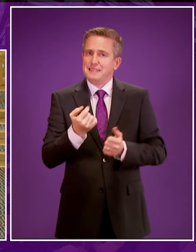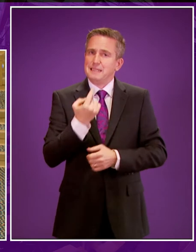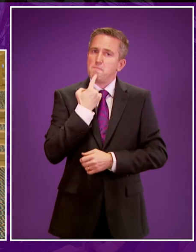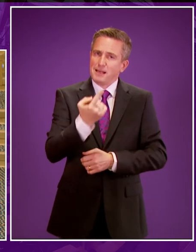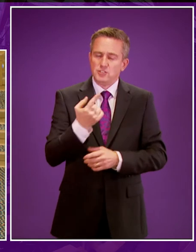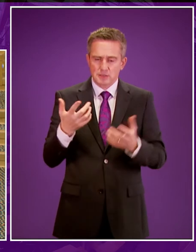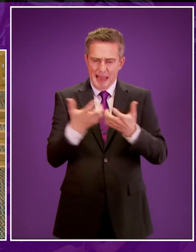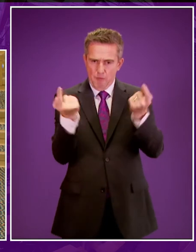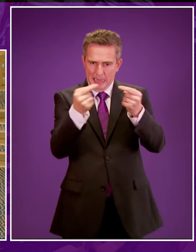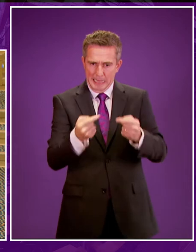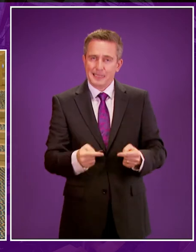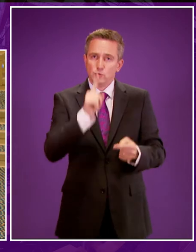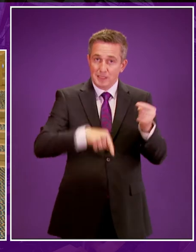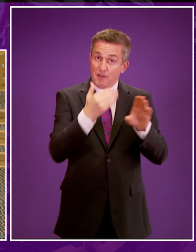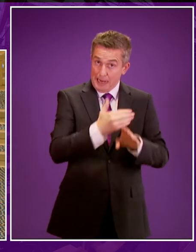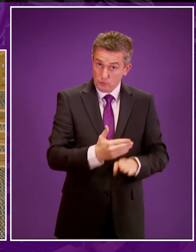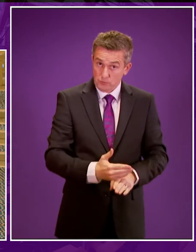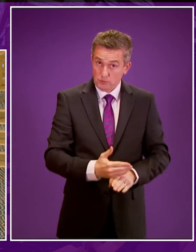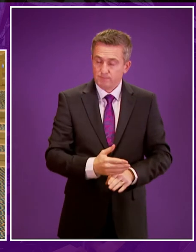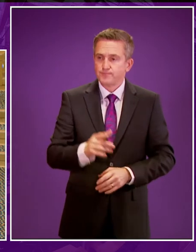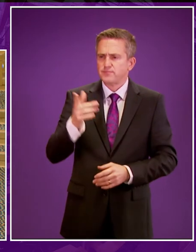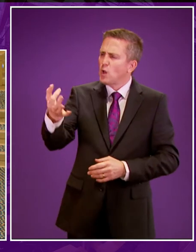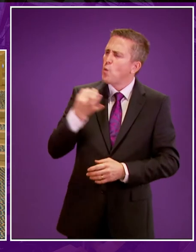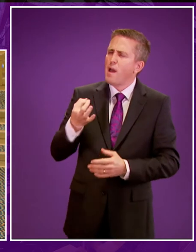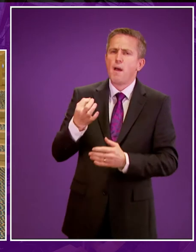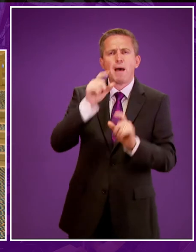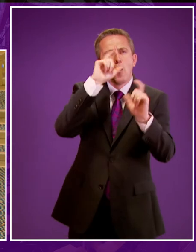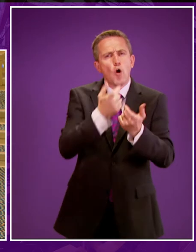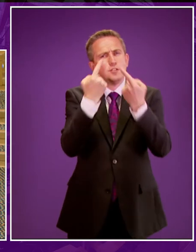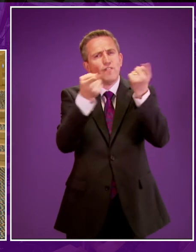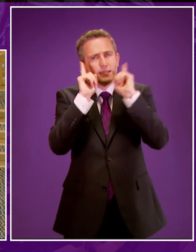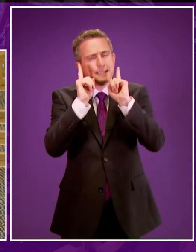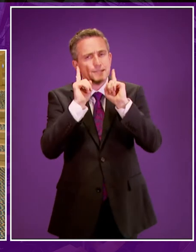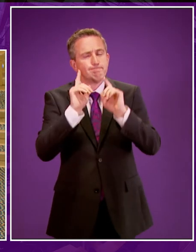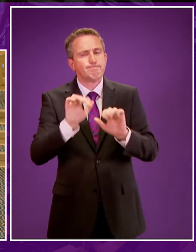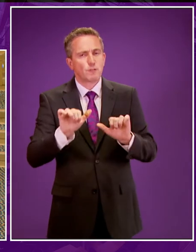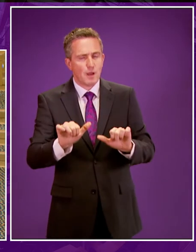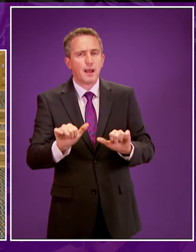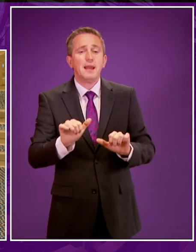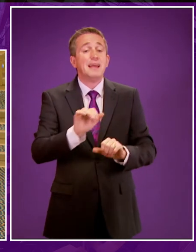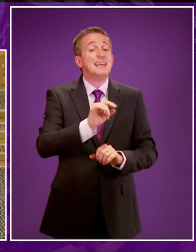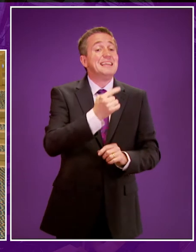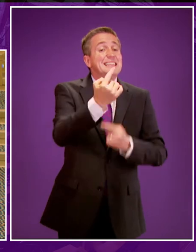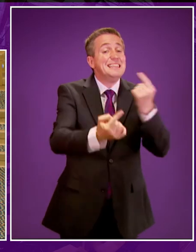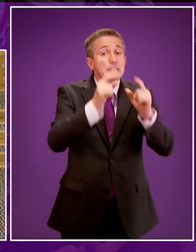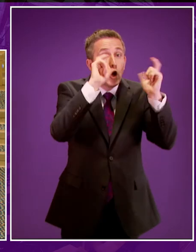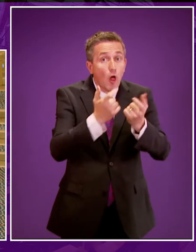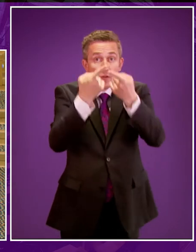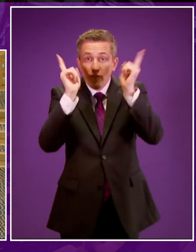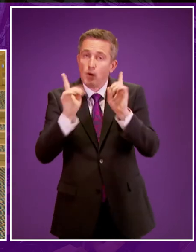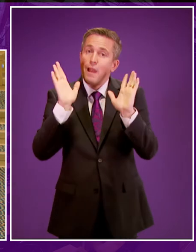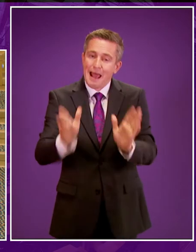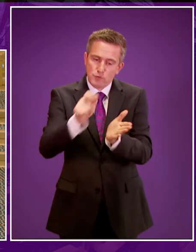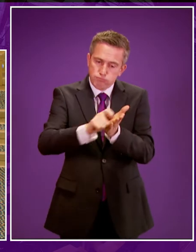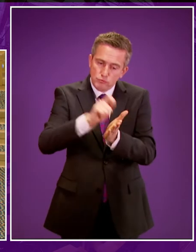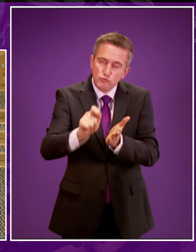to the actions. In terms of the question she asks about colleges and universities, each college and university will be required to produce their